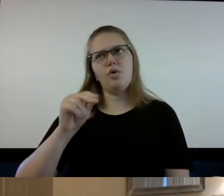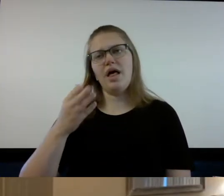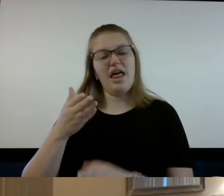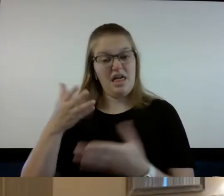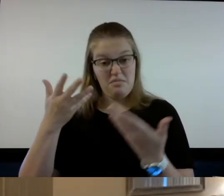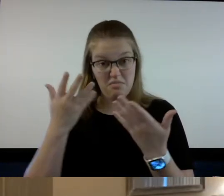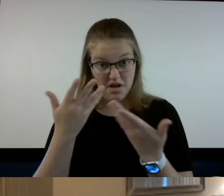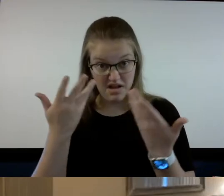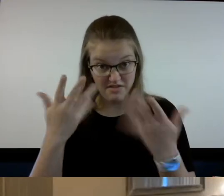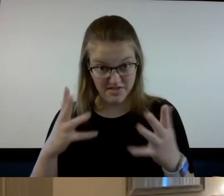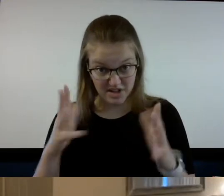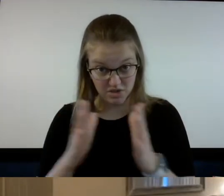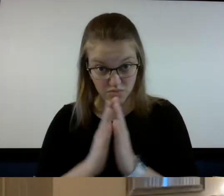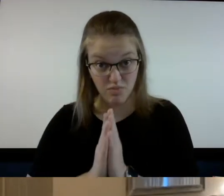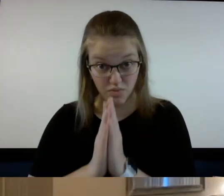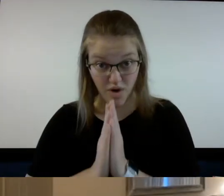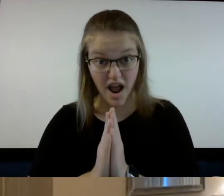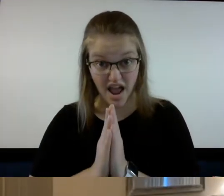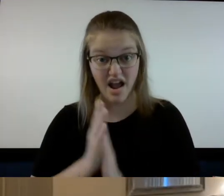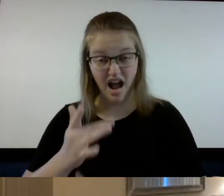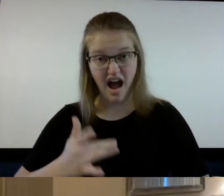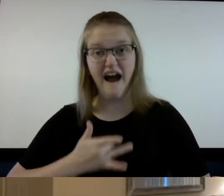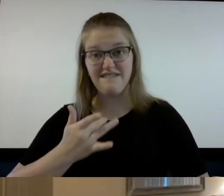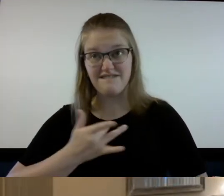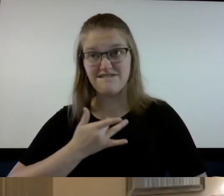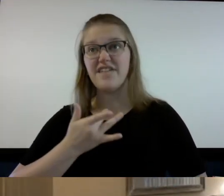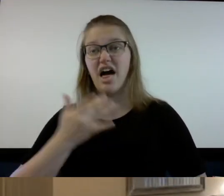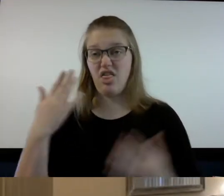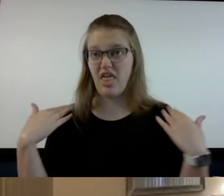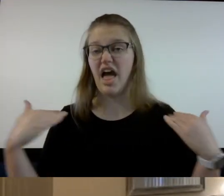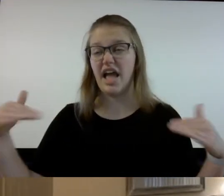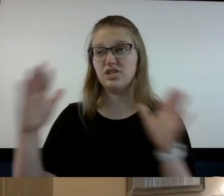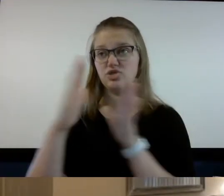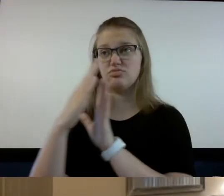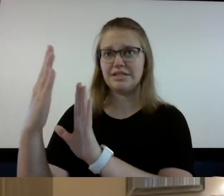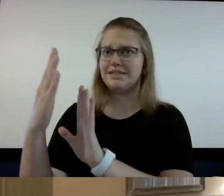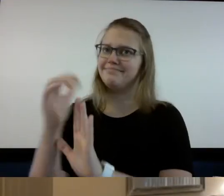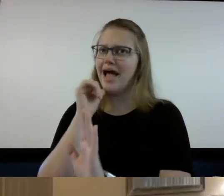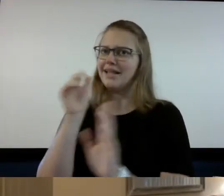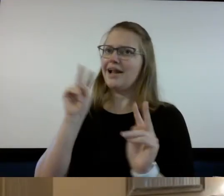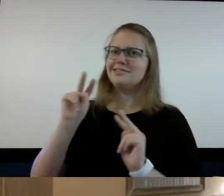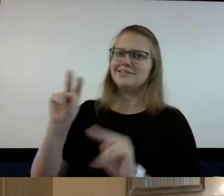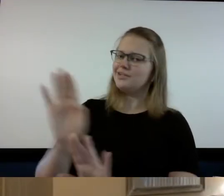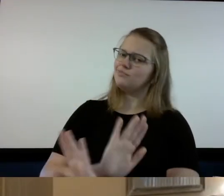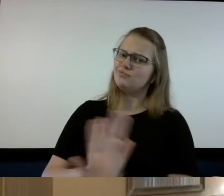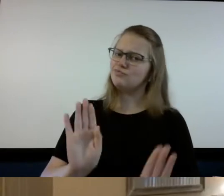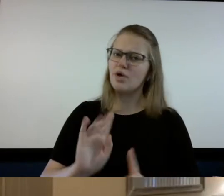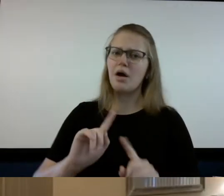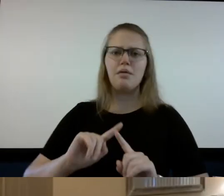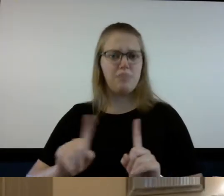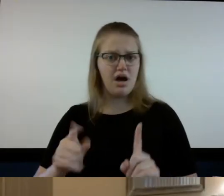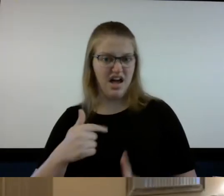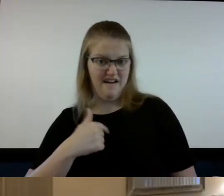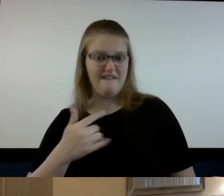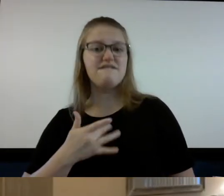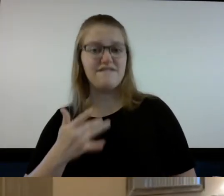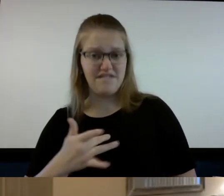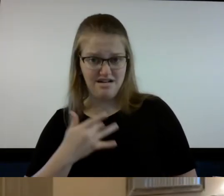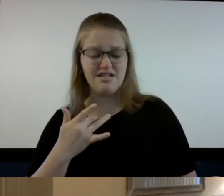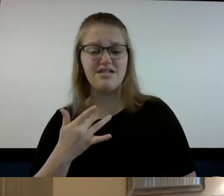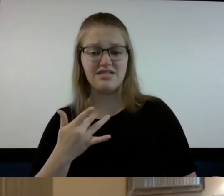I felt I didn't see angels but I definitely felt angelic or god presence in that place